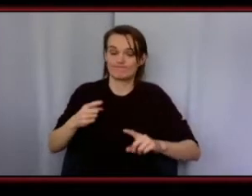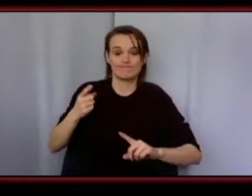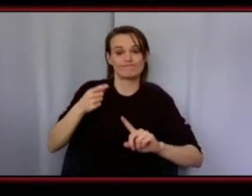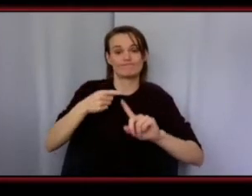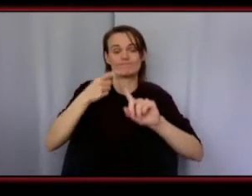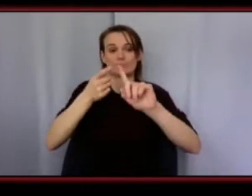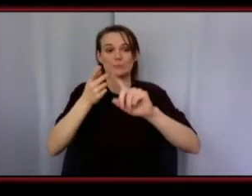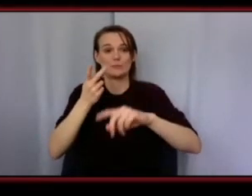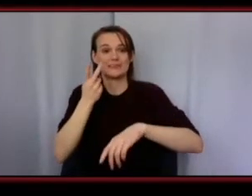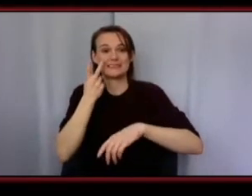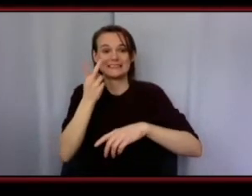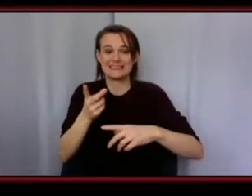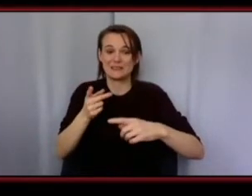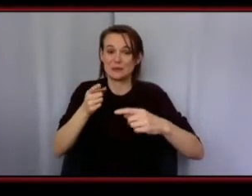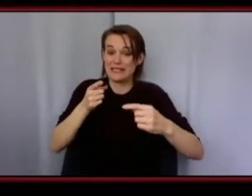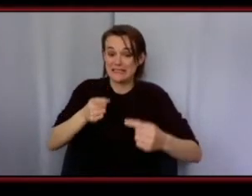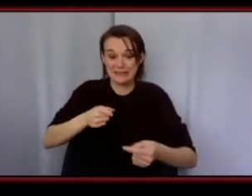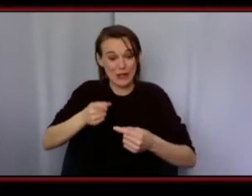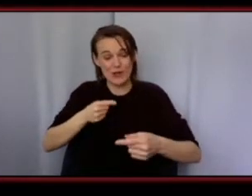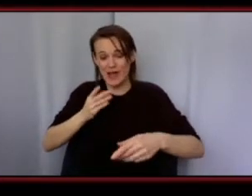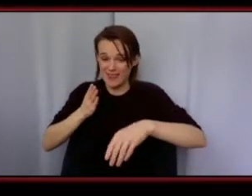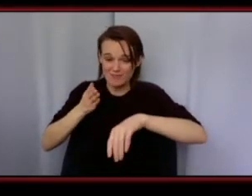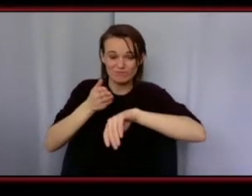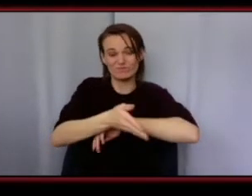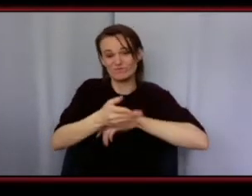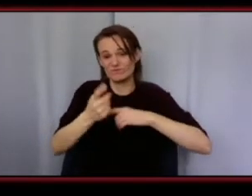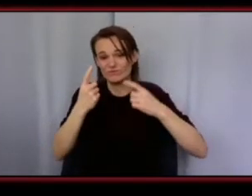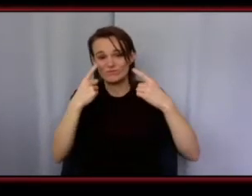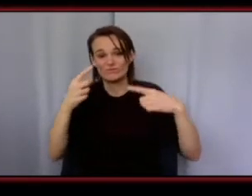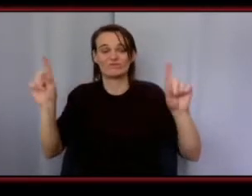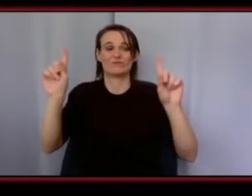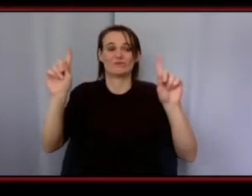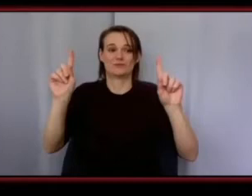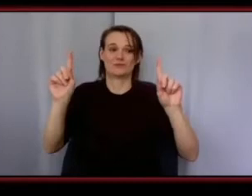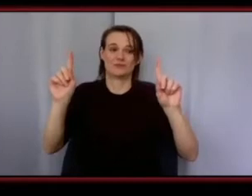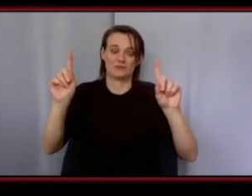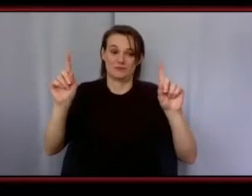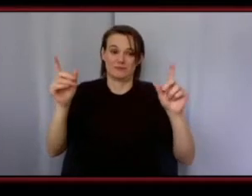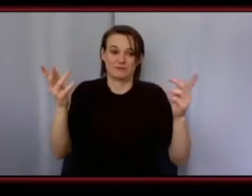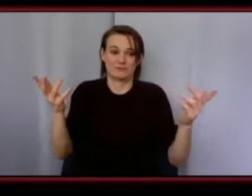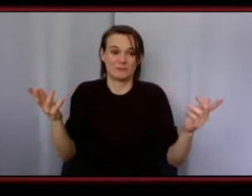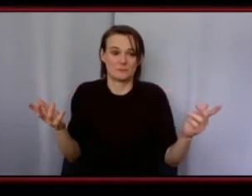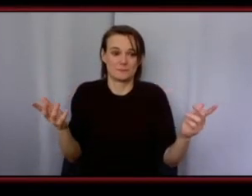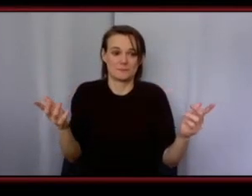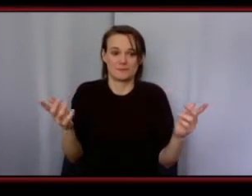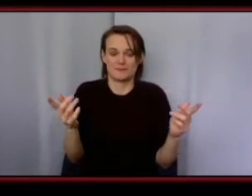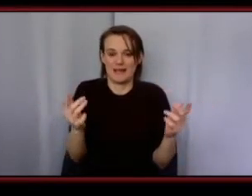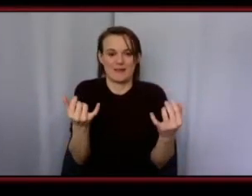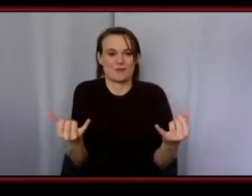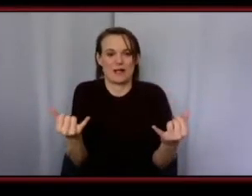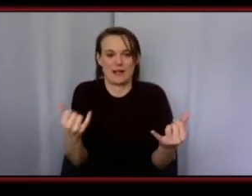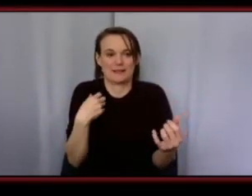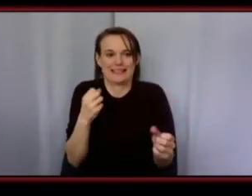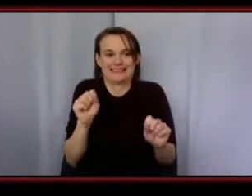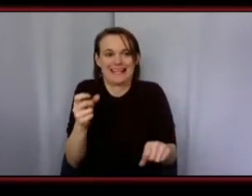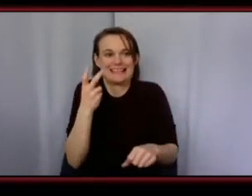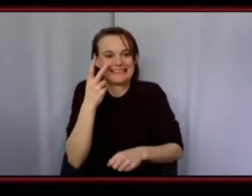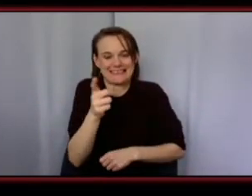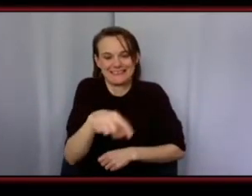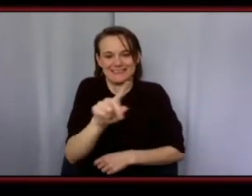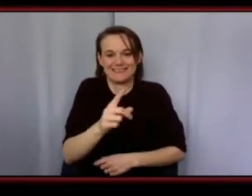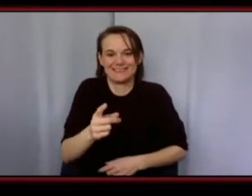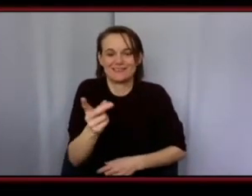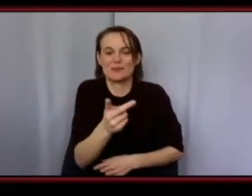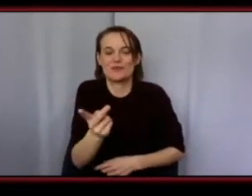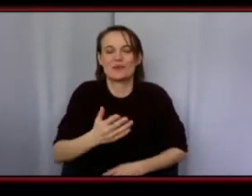you overcome your struggles and enjoying the success that you are having in the moment i just can't wait to see